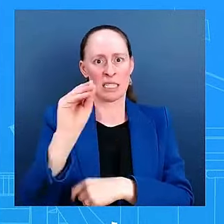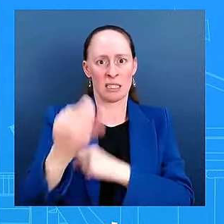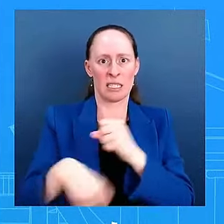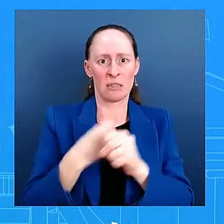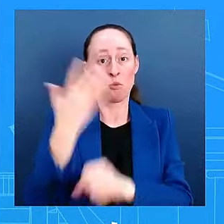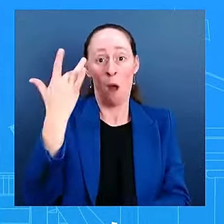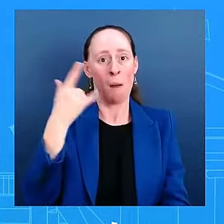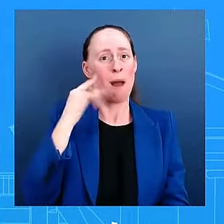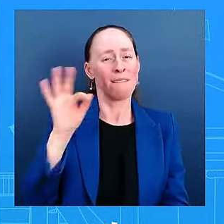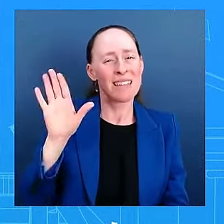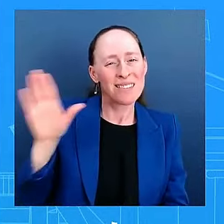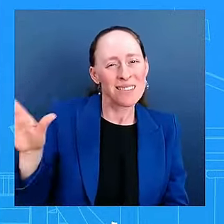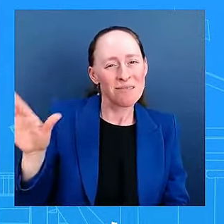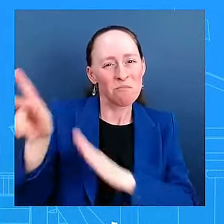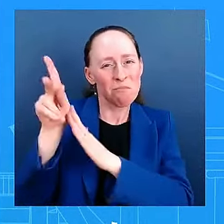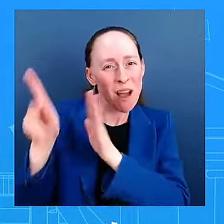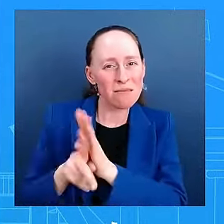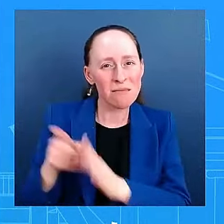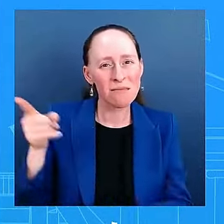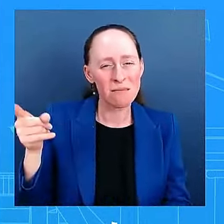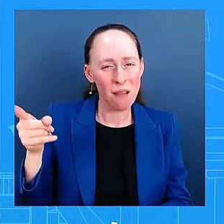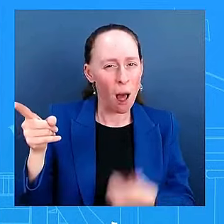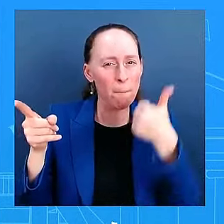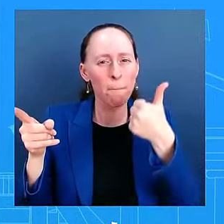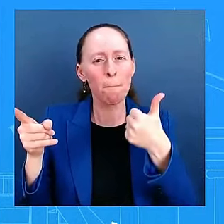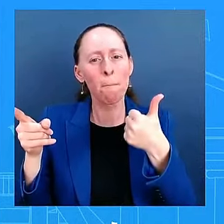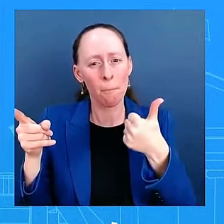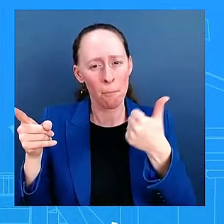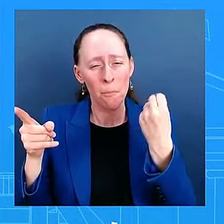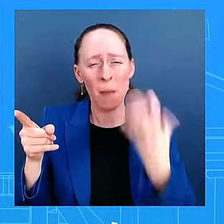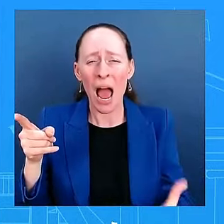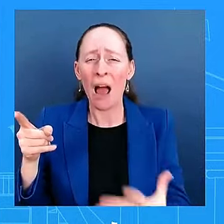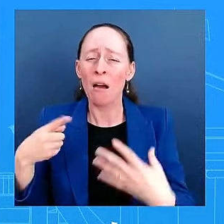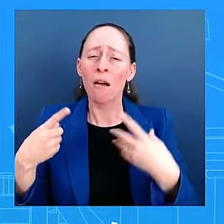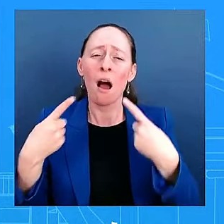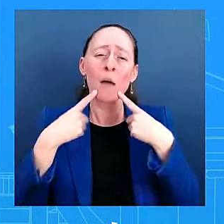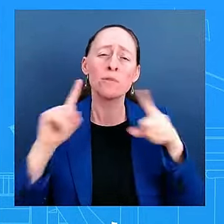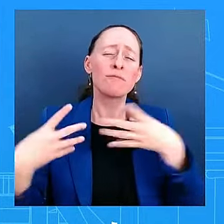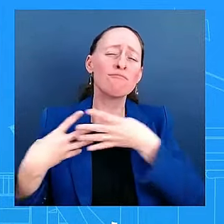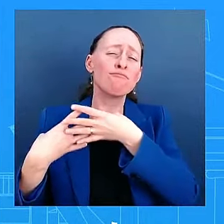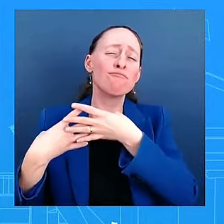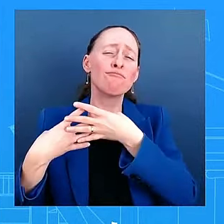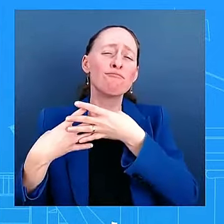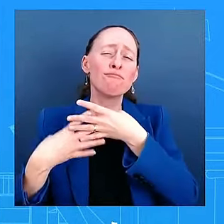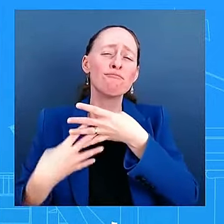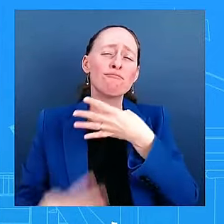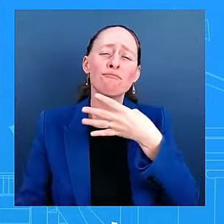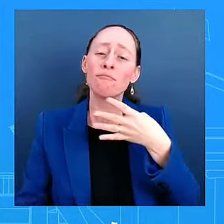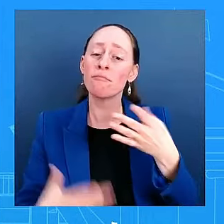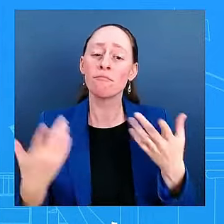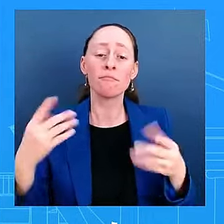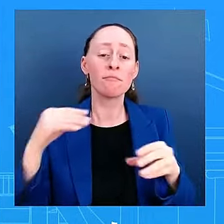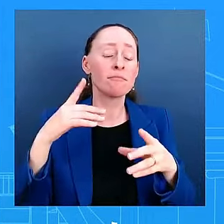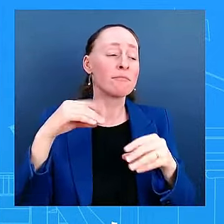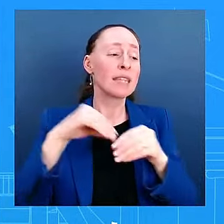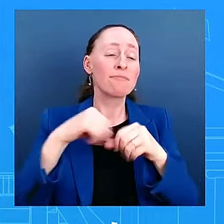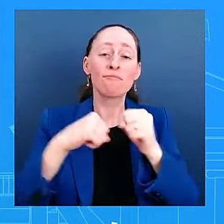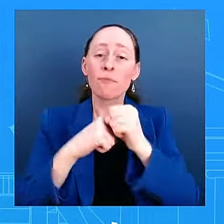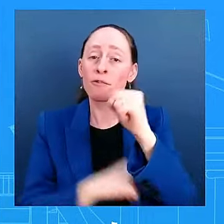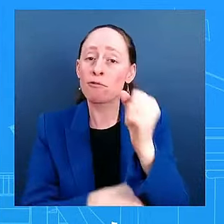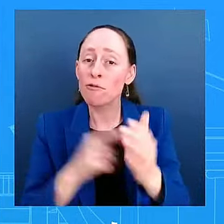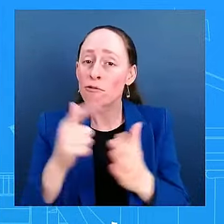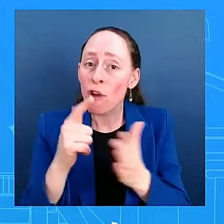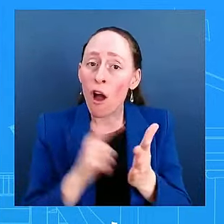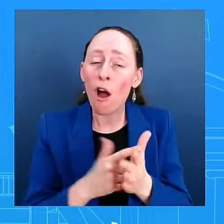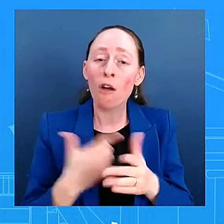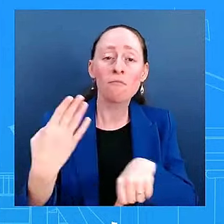the president did, again, I had listed the Bipartist Infrastructure Legislation, Ships and Science Act, the Inflation Reduction Act, those are